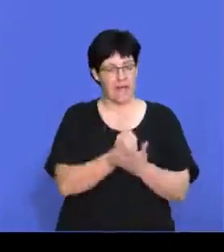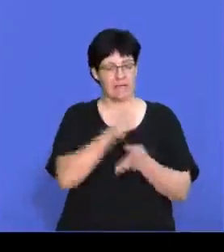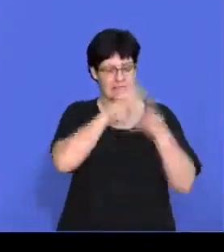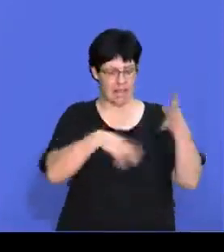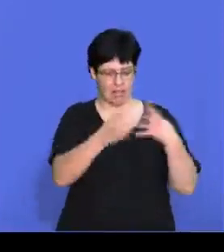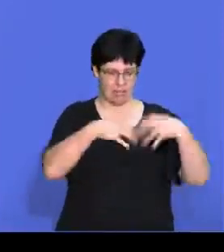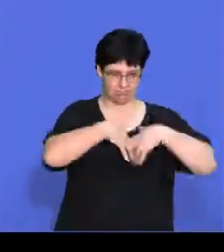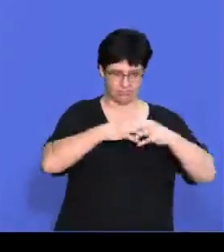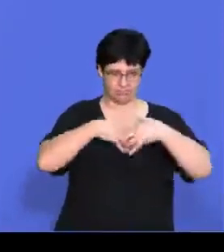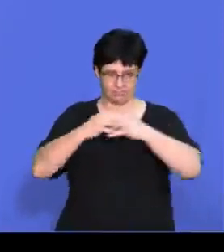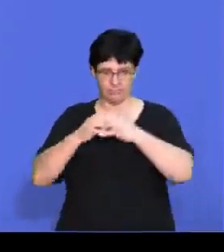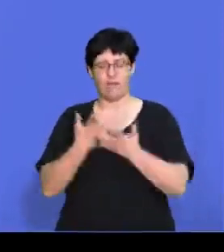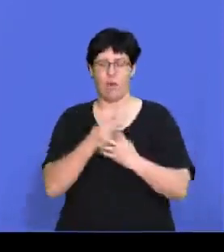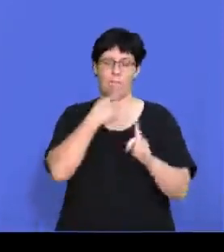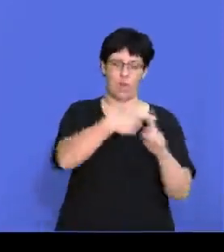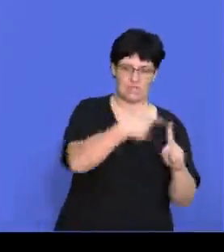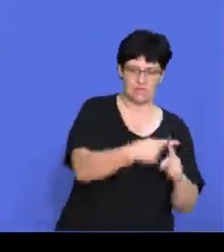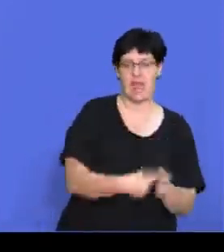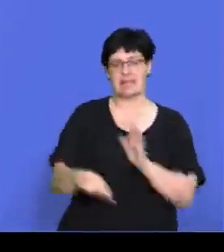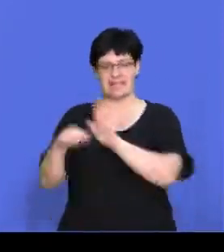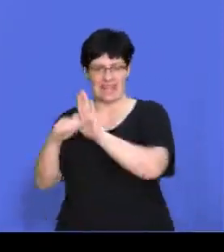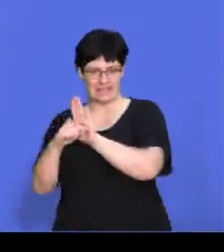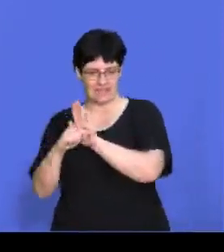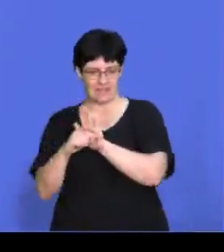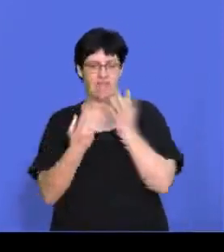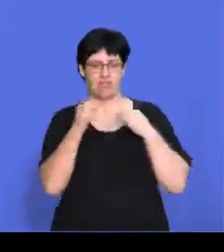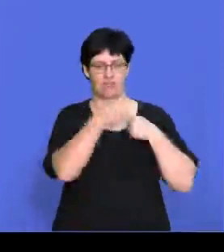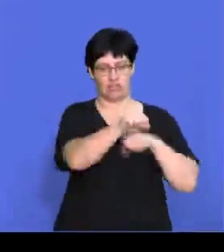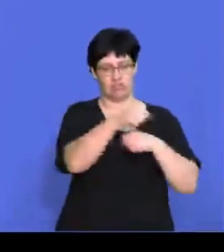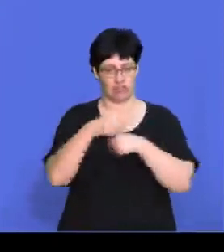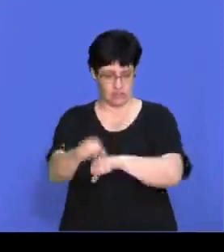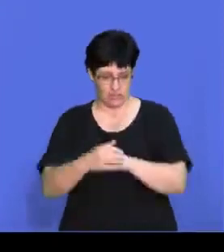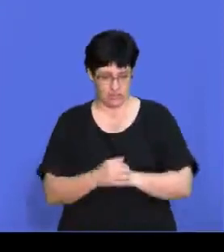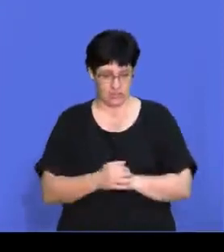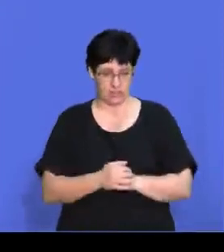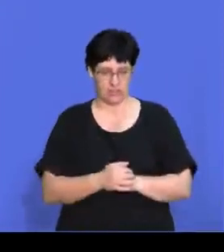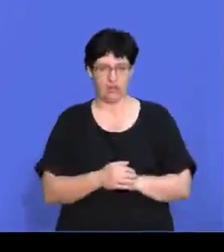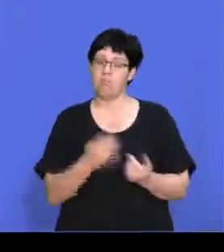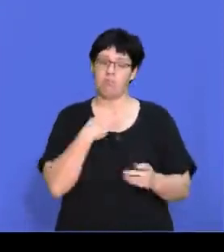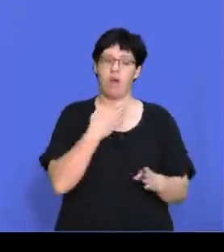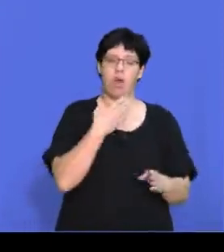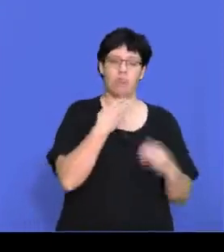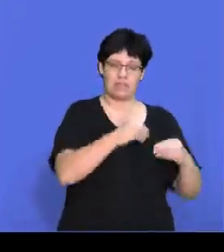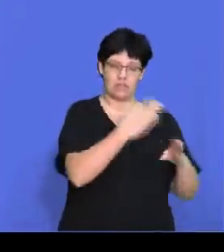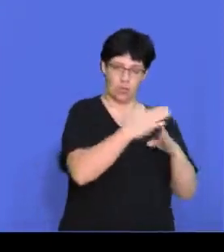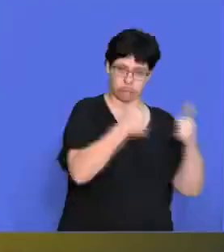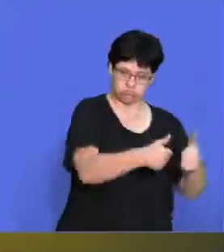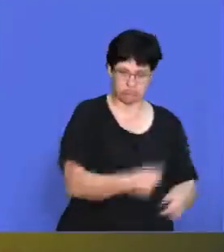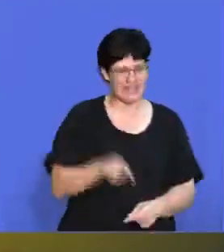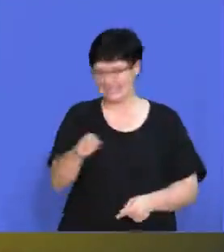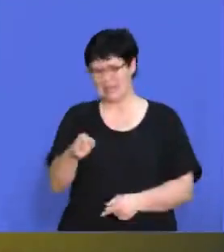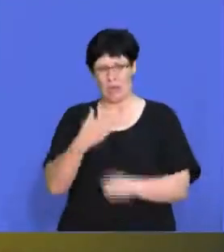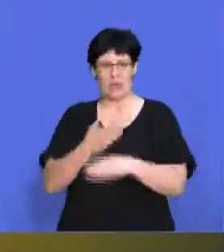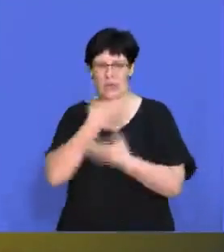We have to draw up a table of the advantages and disadvantages of the strategy. What's working for us?